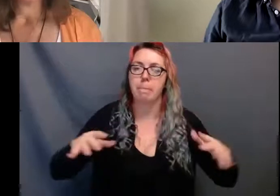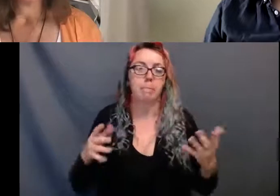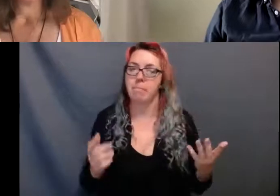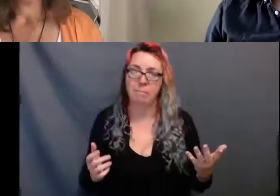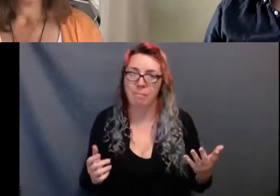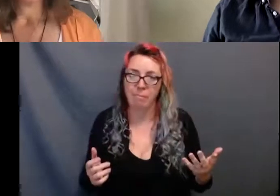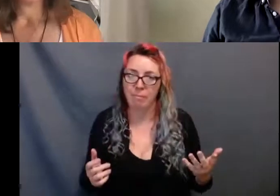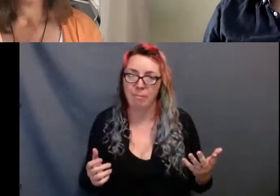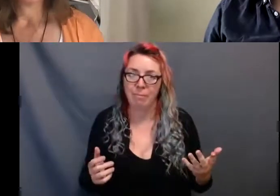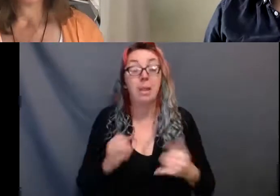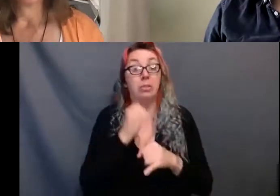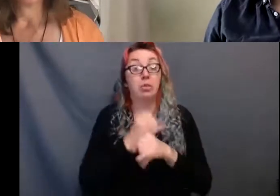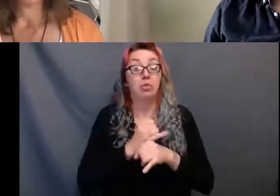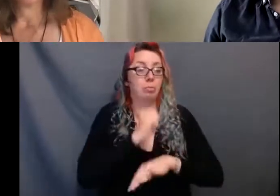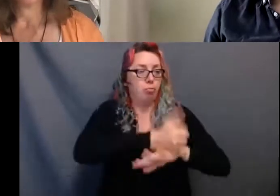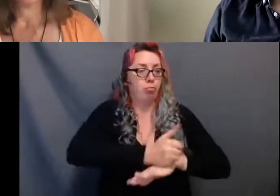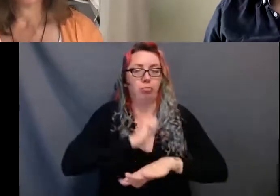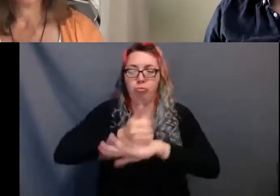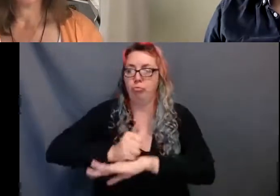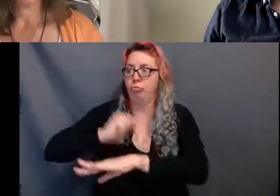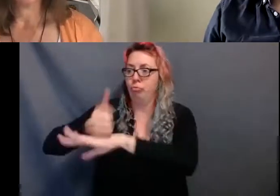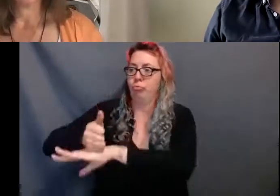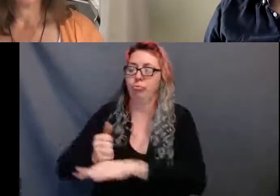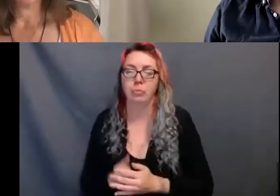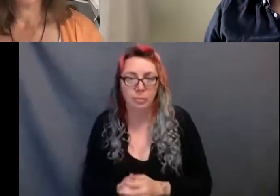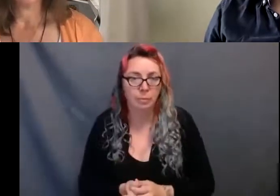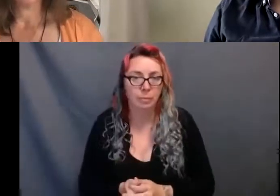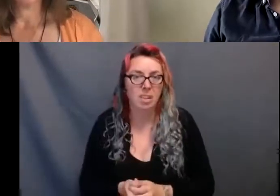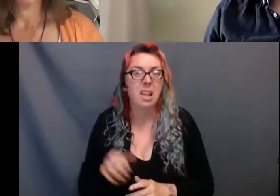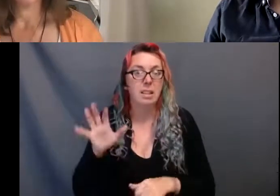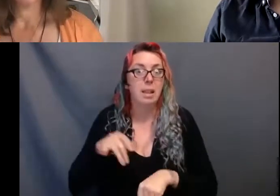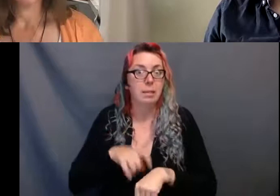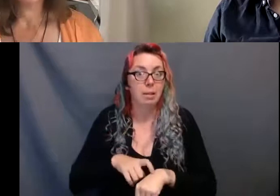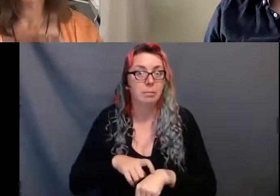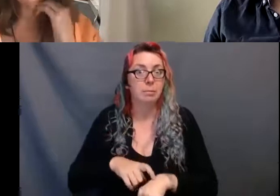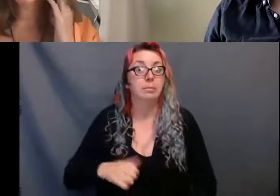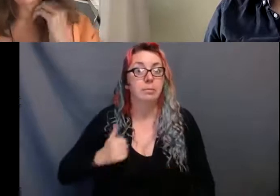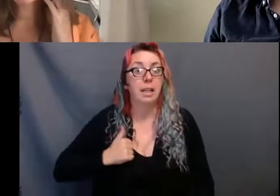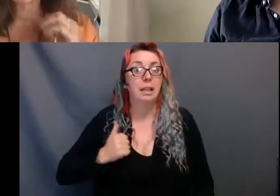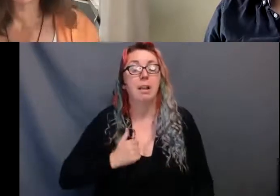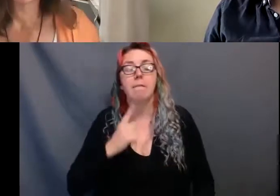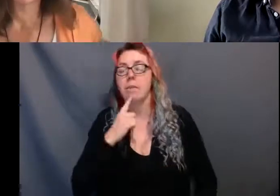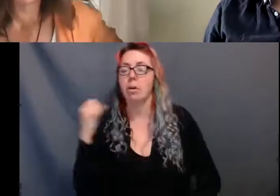institutions were created at a time when Canada was still very, very white.